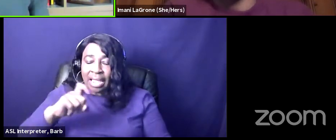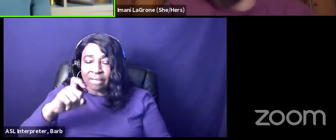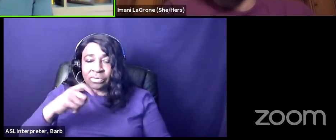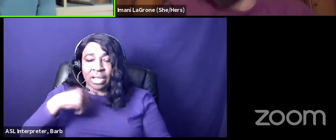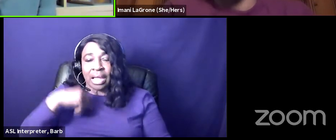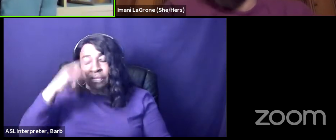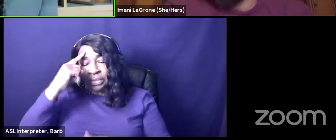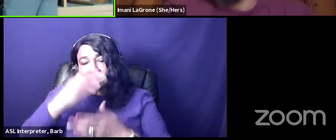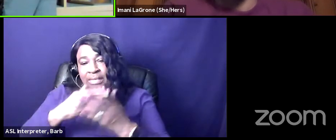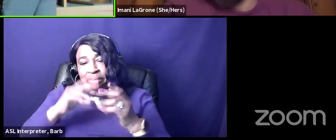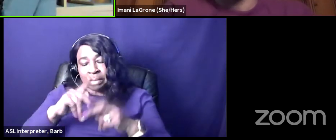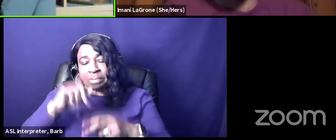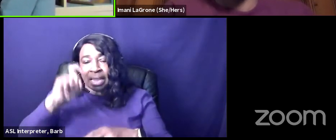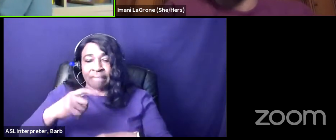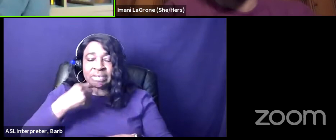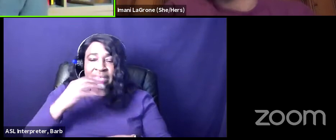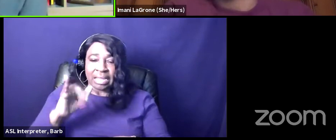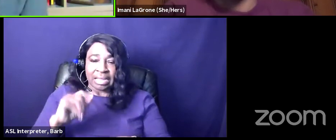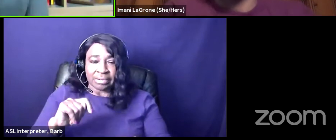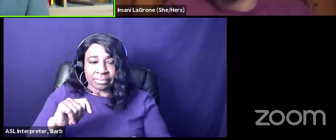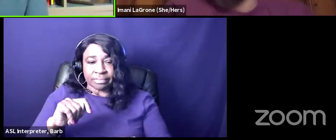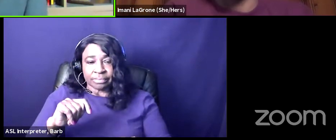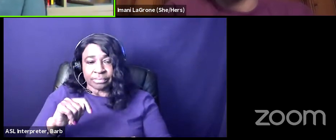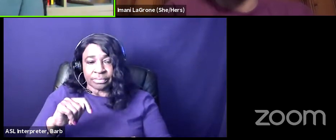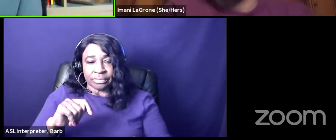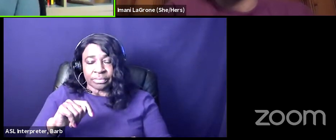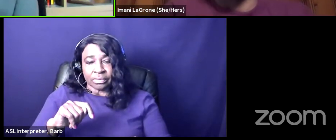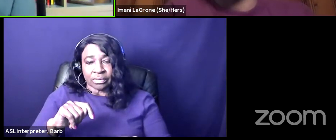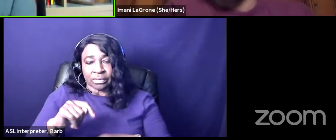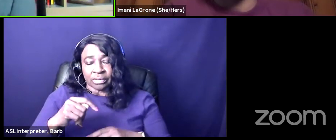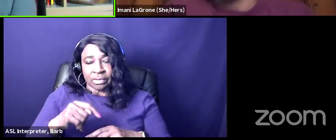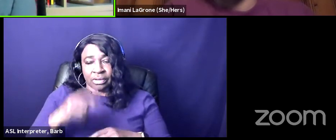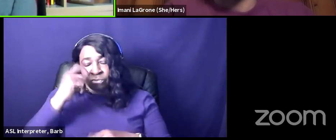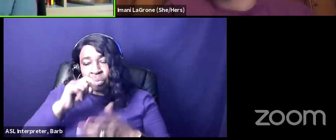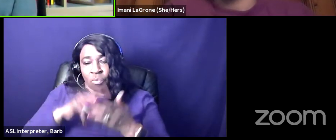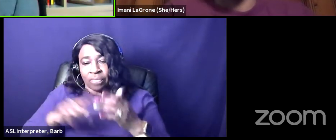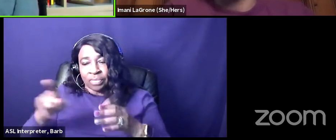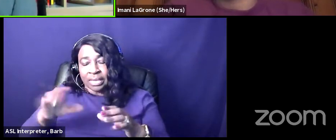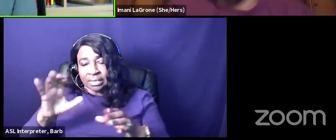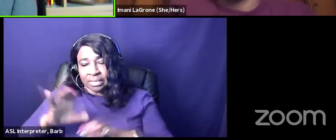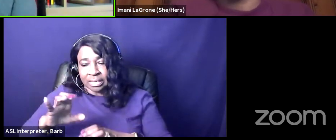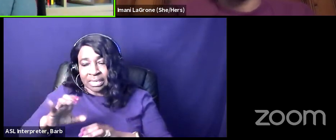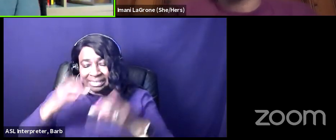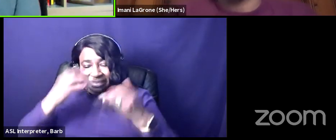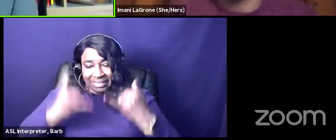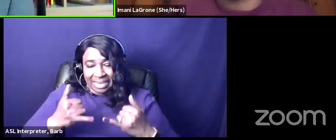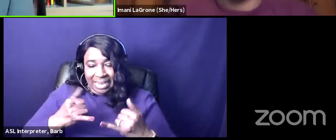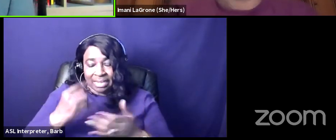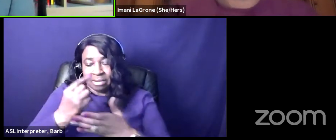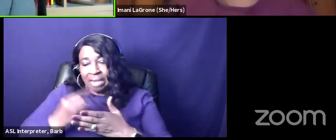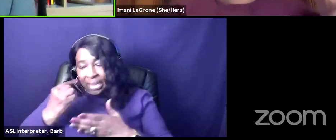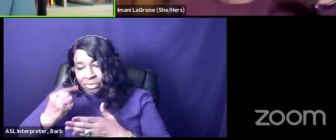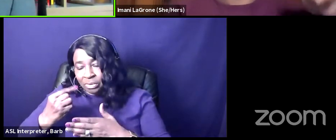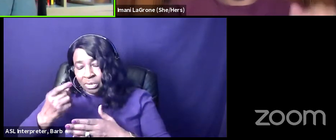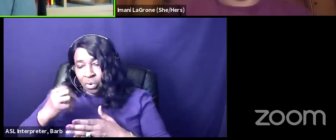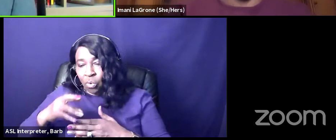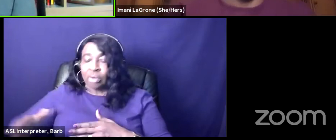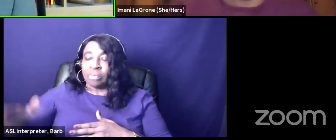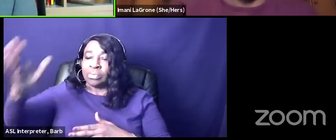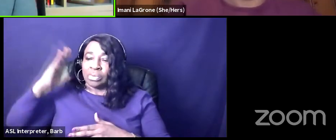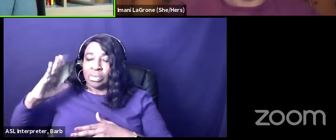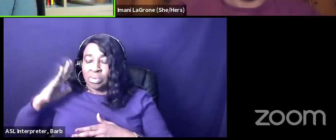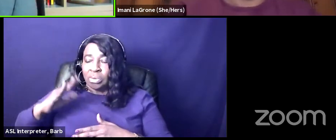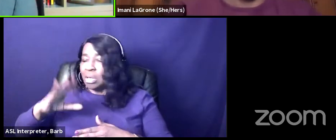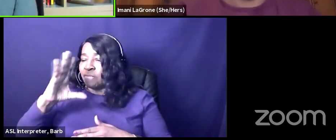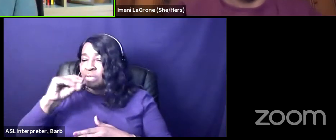to sort of say it for past but then some people have to say it from what they've done today or last week or 10 years ago or 50